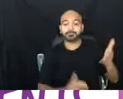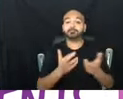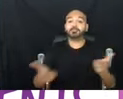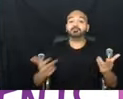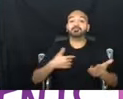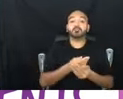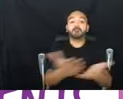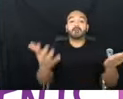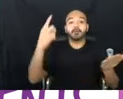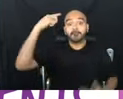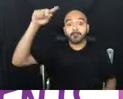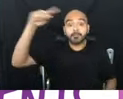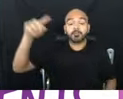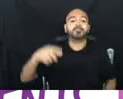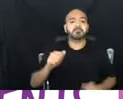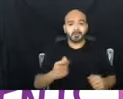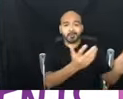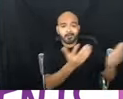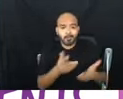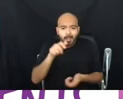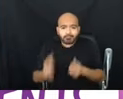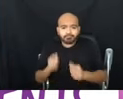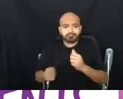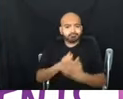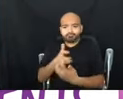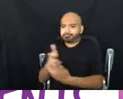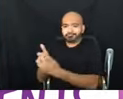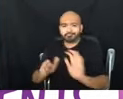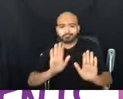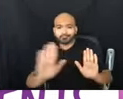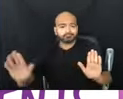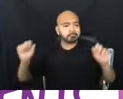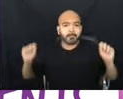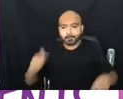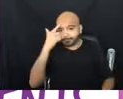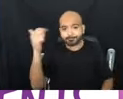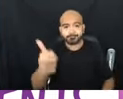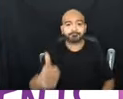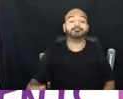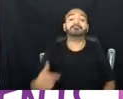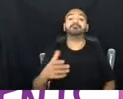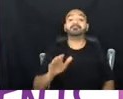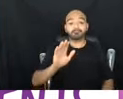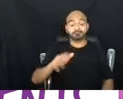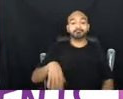to adapt as you would like to use as you would like, and you know your communities better than we do.